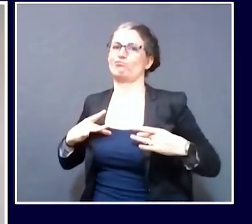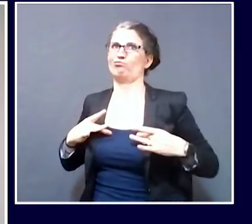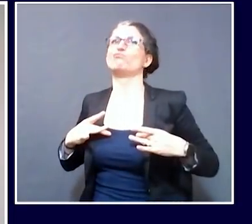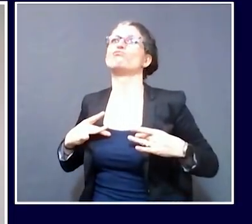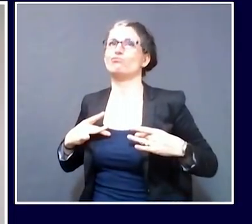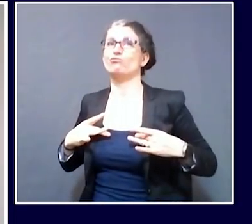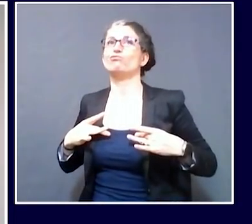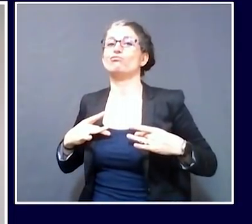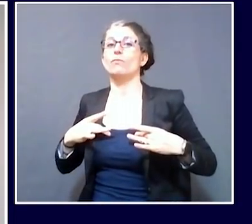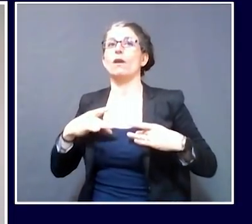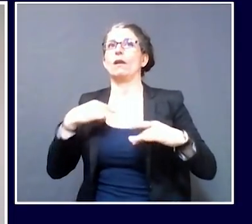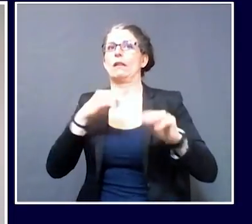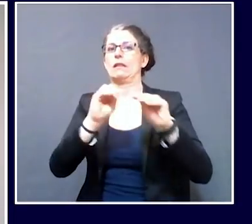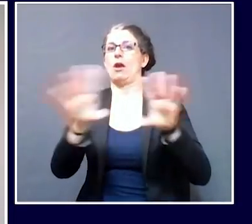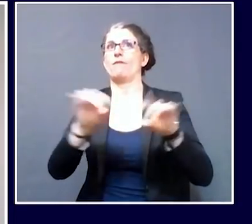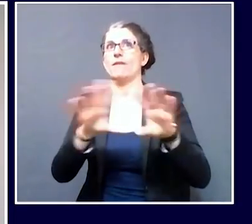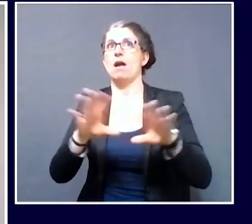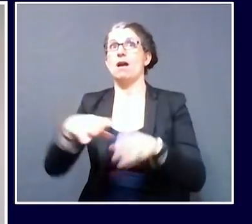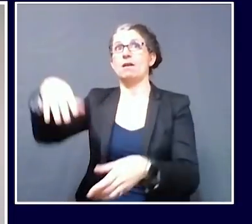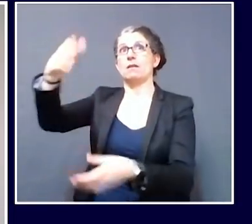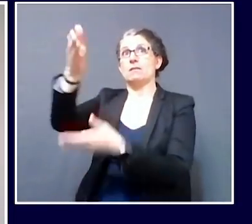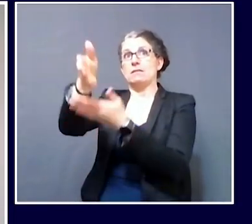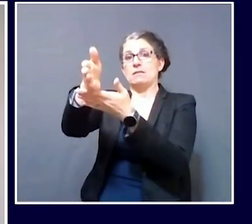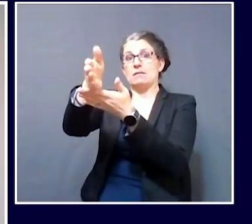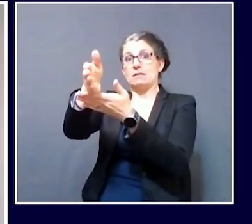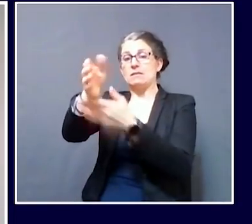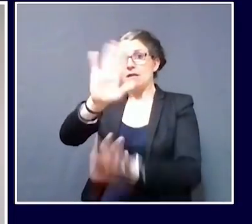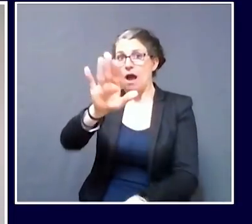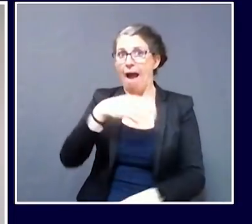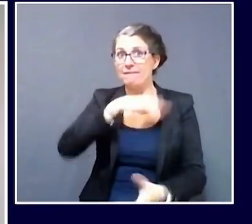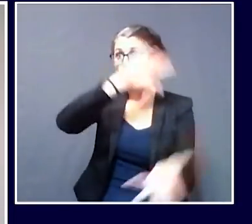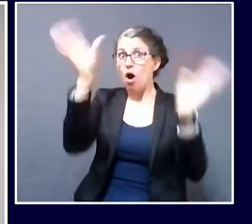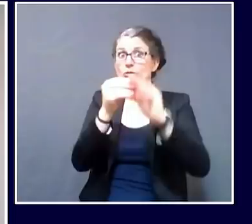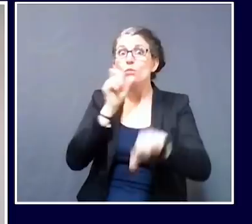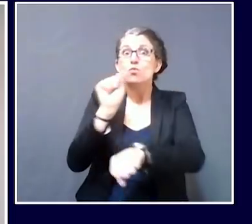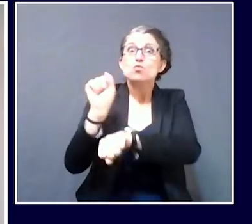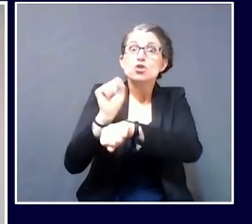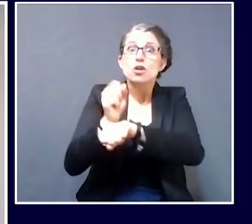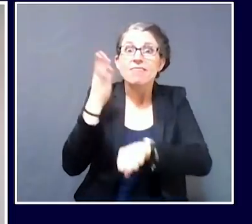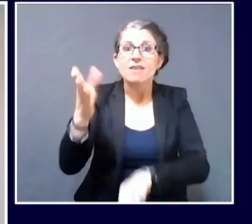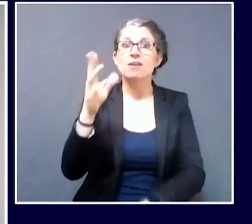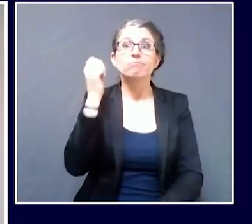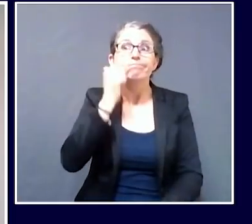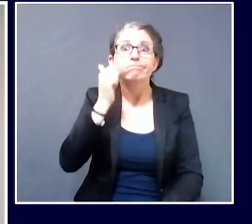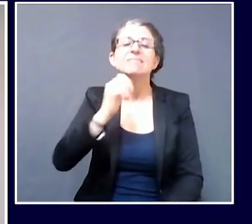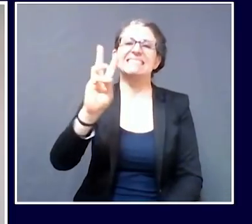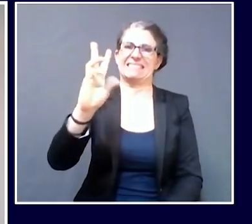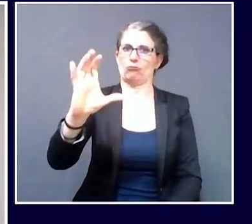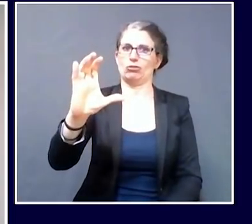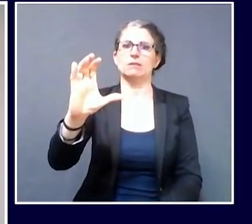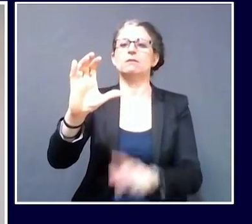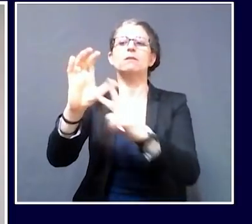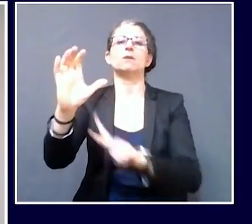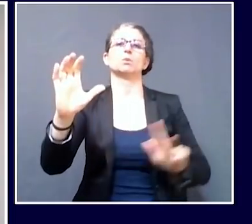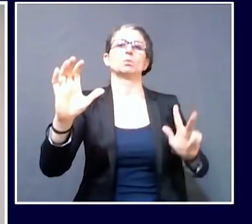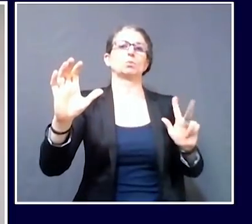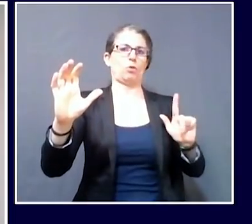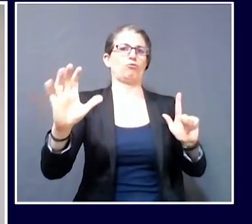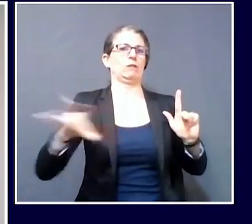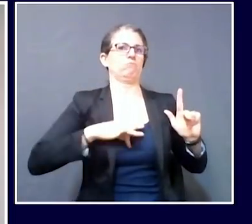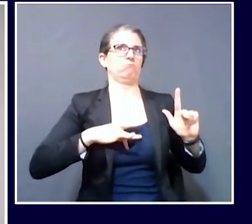600 Abbott employees. These are cases that Abbott started identifying in mid-April.